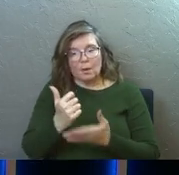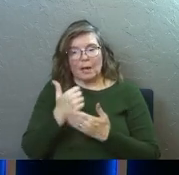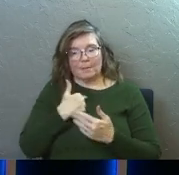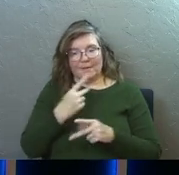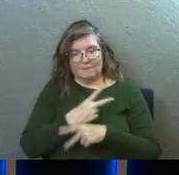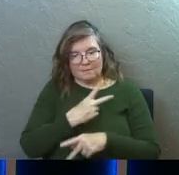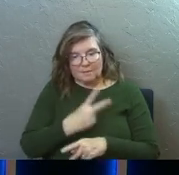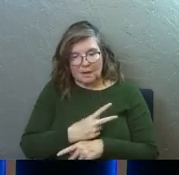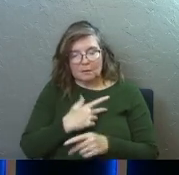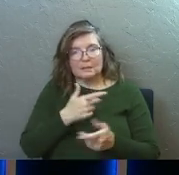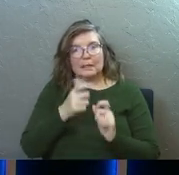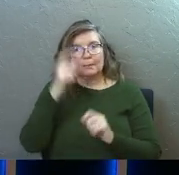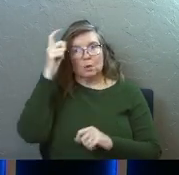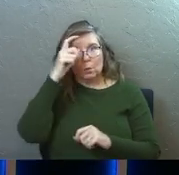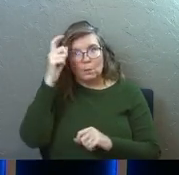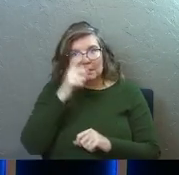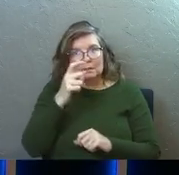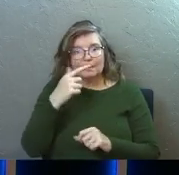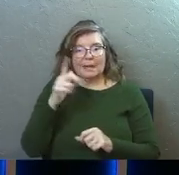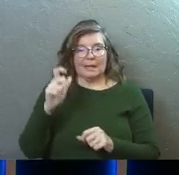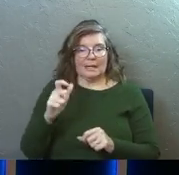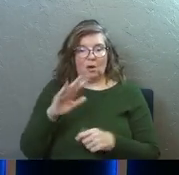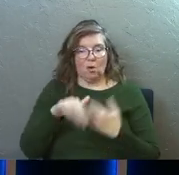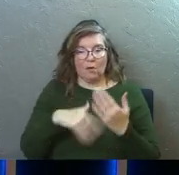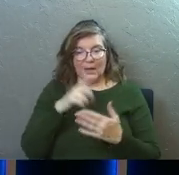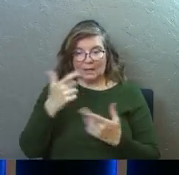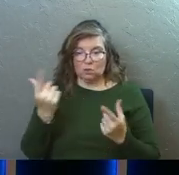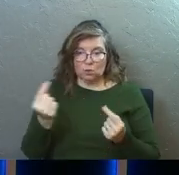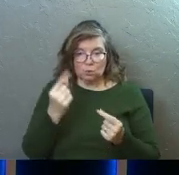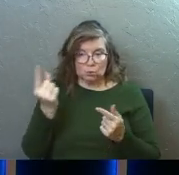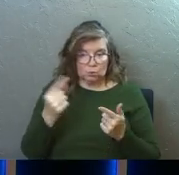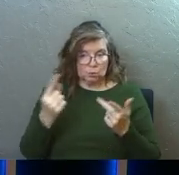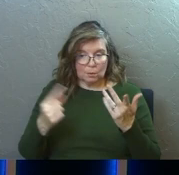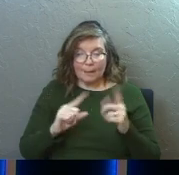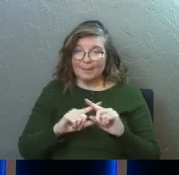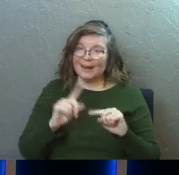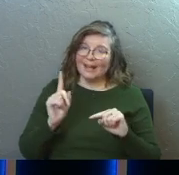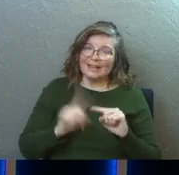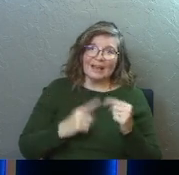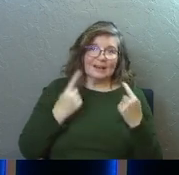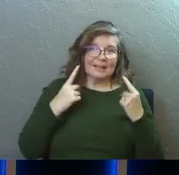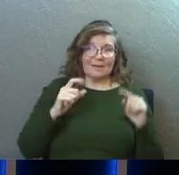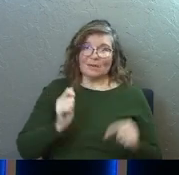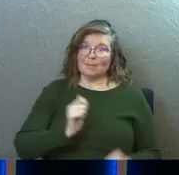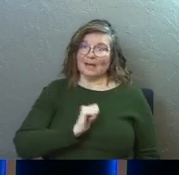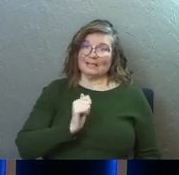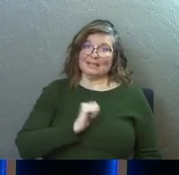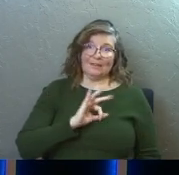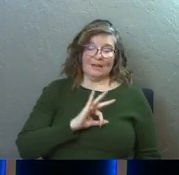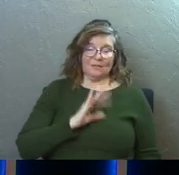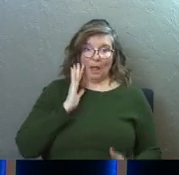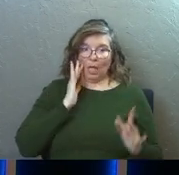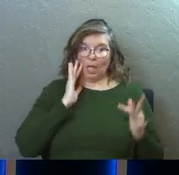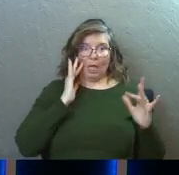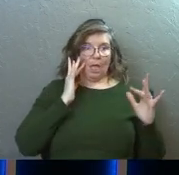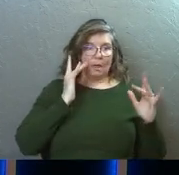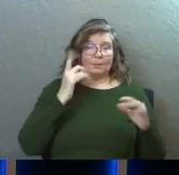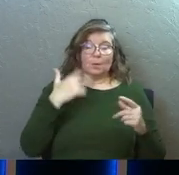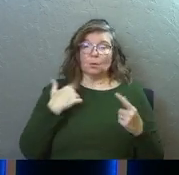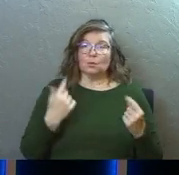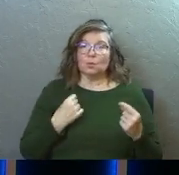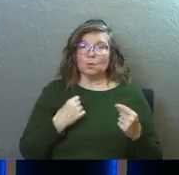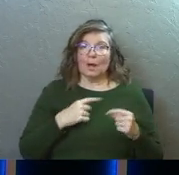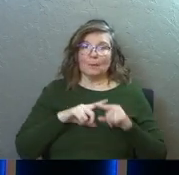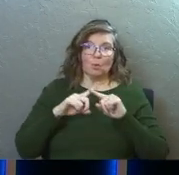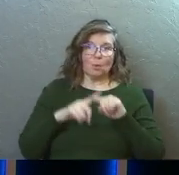He will help me get it figured out. He will give me the wisdom, the discernment, all that I need to do that, but I can't even accomplish it myself if I'm worrying about it because what I'm